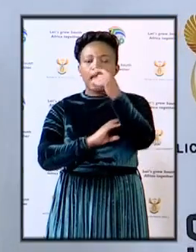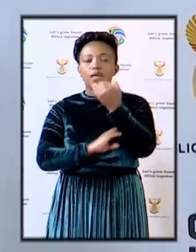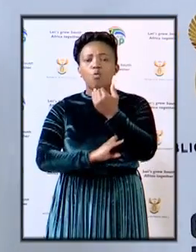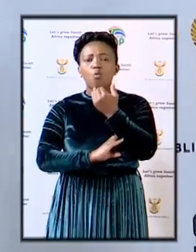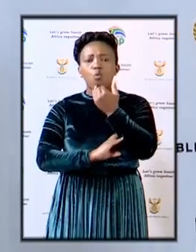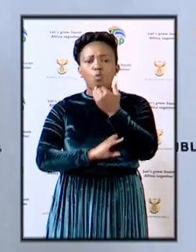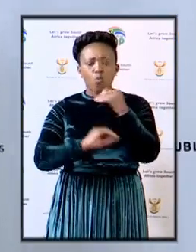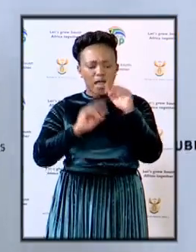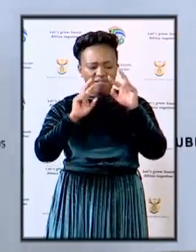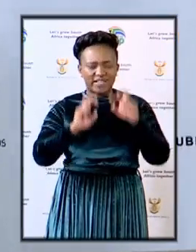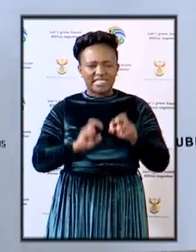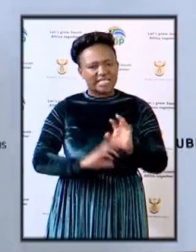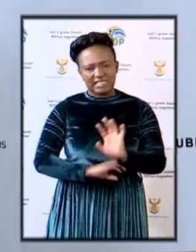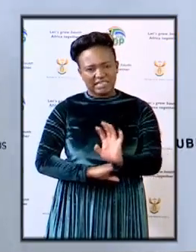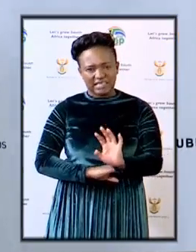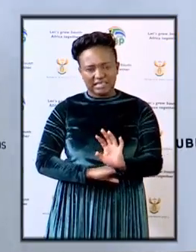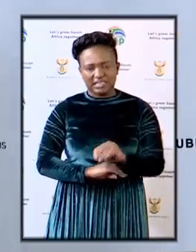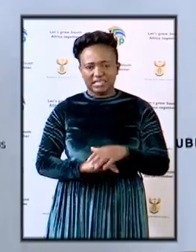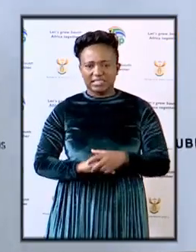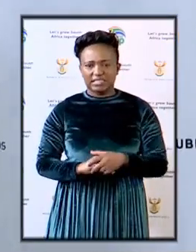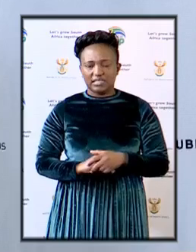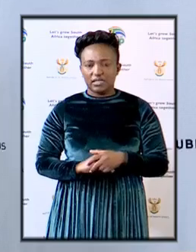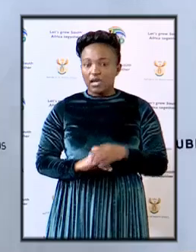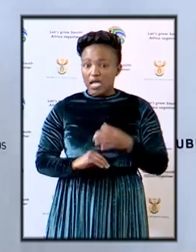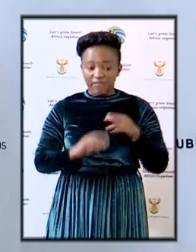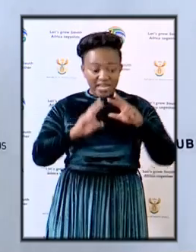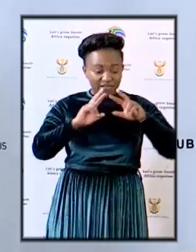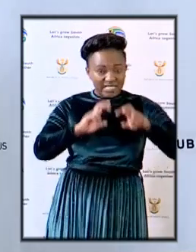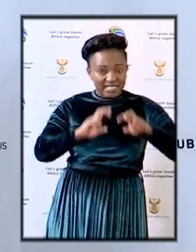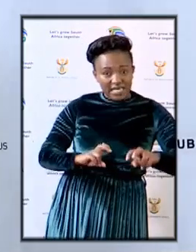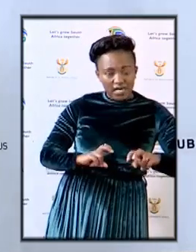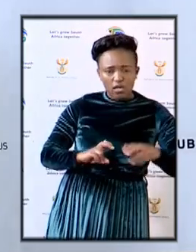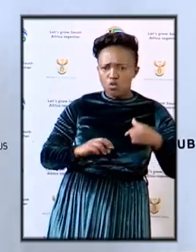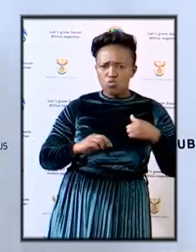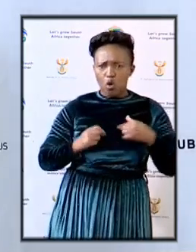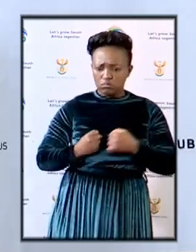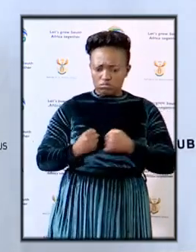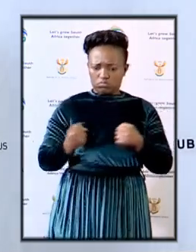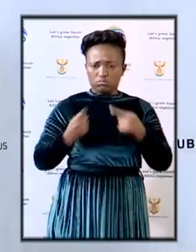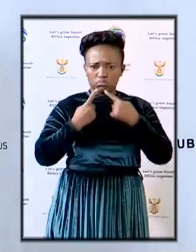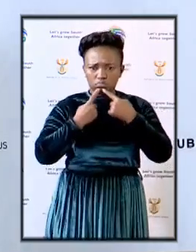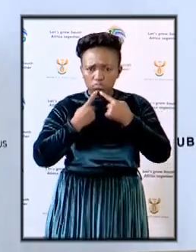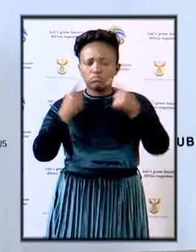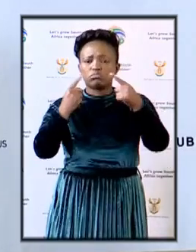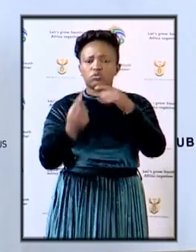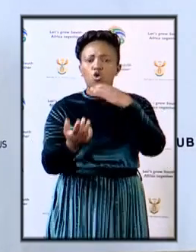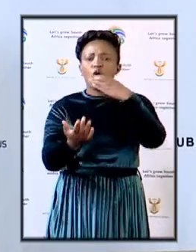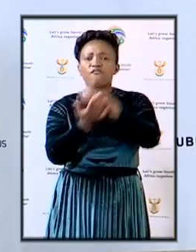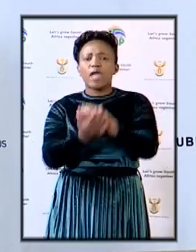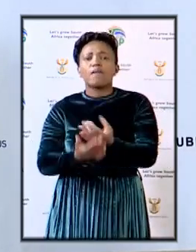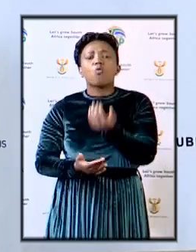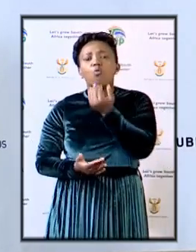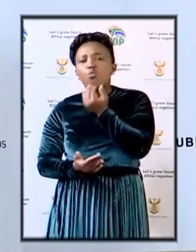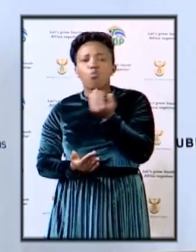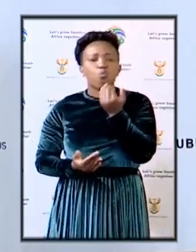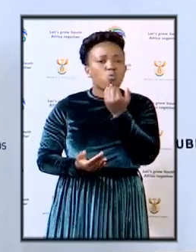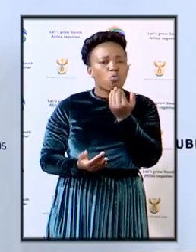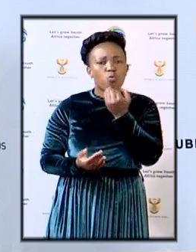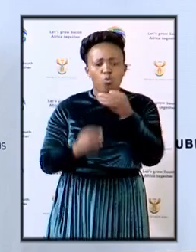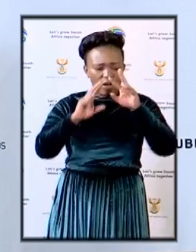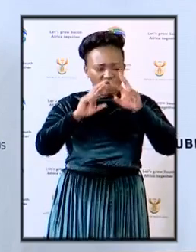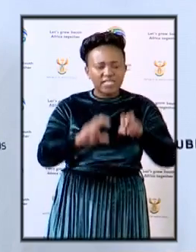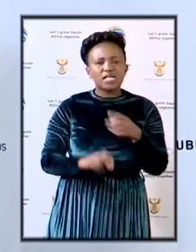investigating if there is an investigation we are not about to be confirming that we are